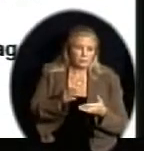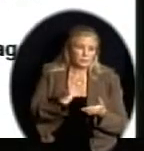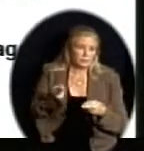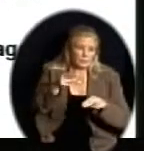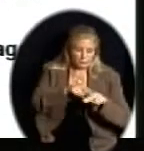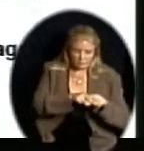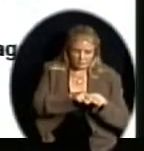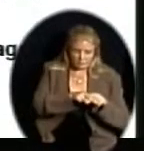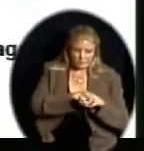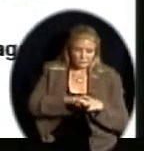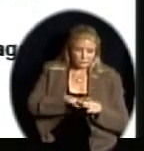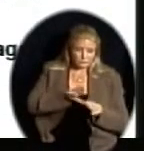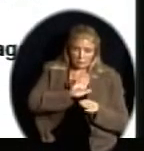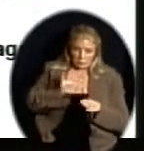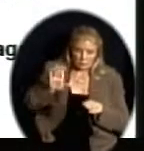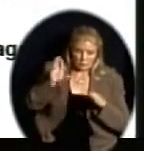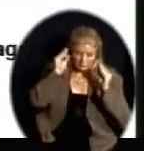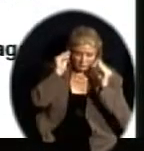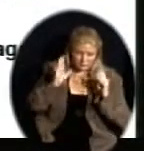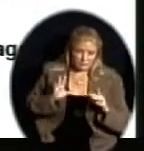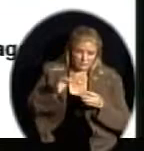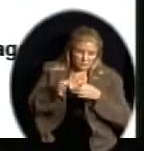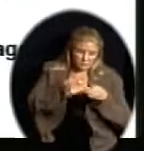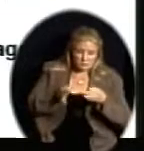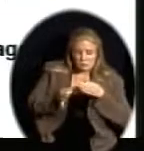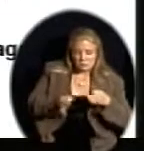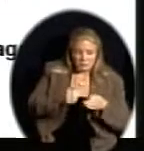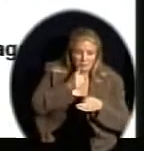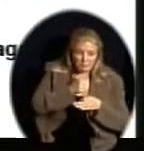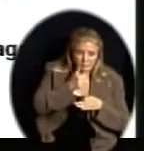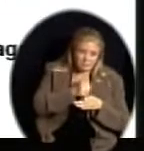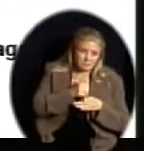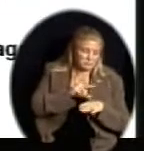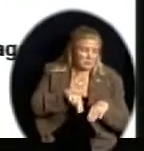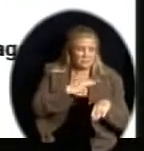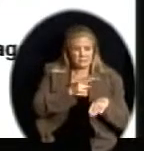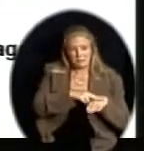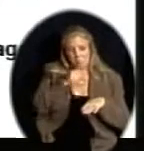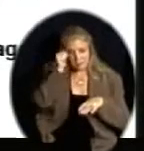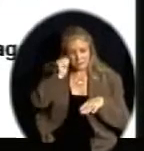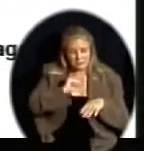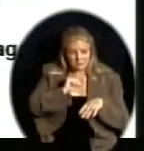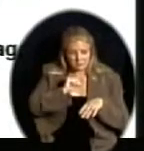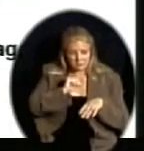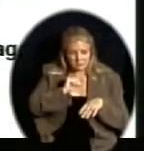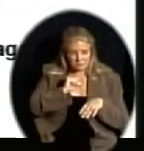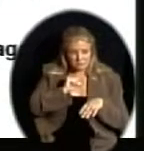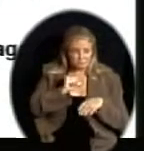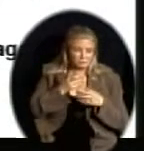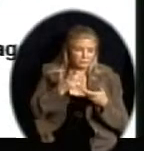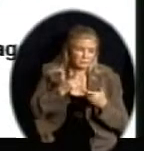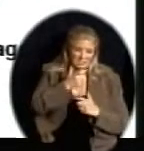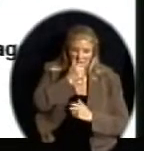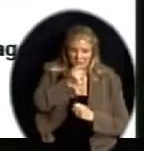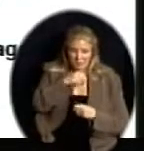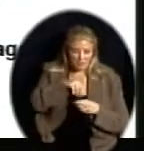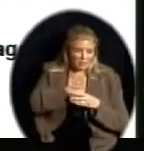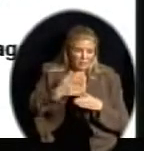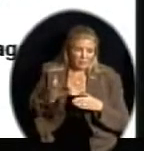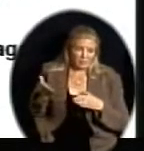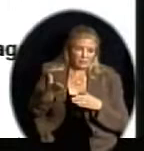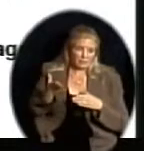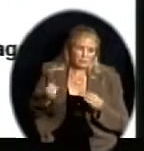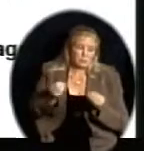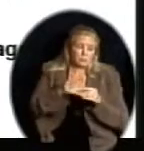Her teachers describe Carolina as a typical teenager with interests that go beyond academics. They also